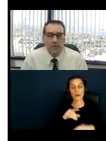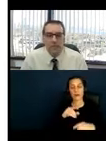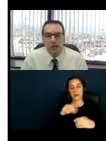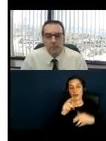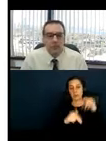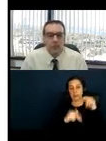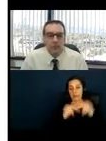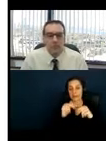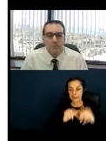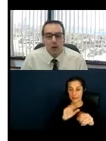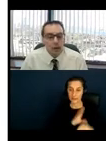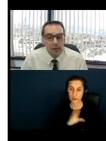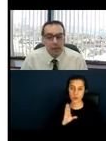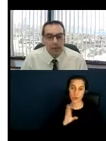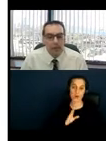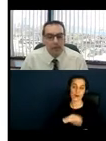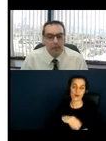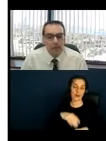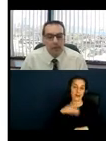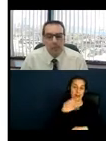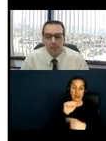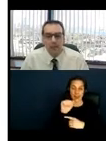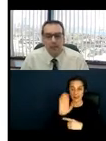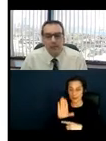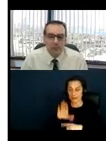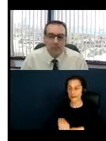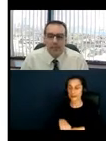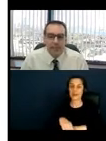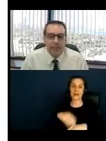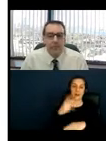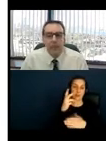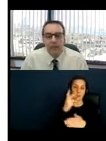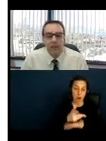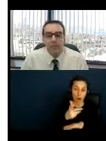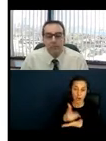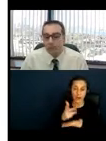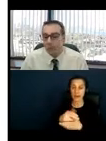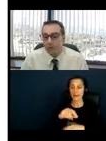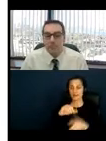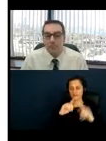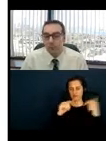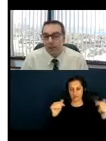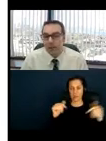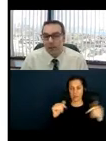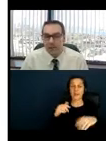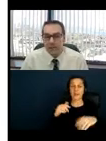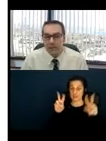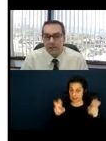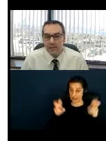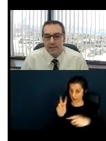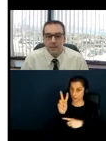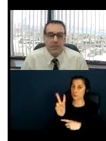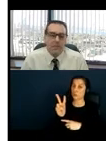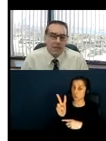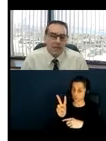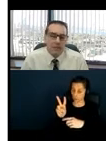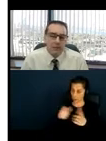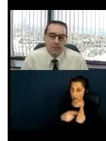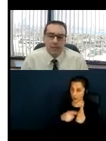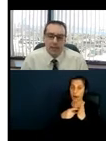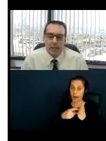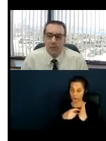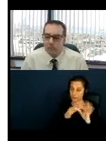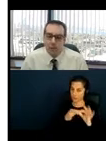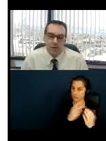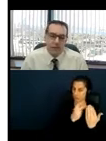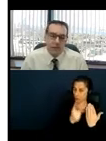associated DPW boards, parking. Both Title II of the ADA applies, which requires programmatic access, as well as Title III